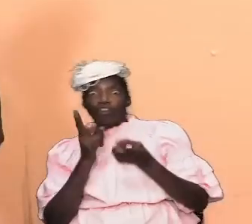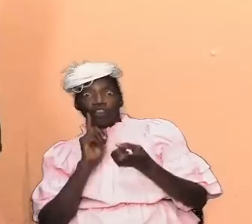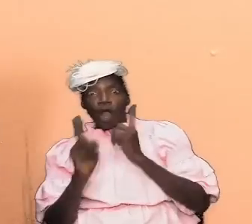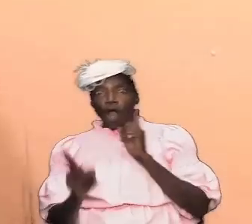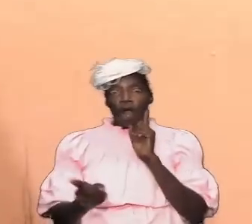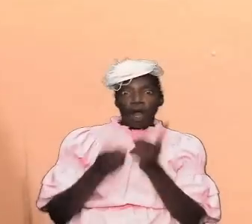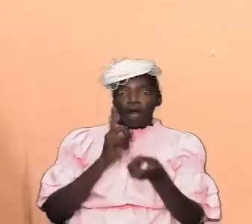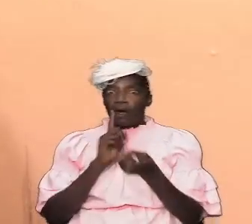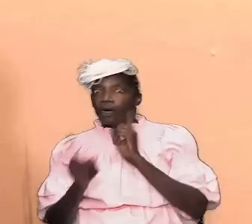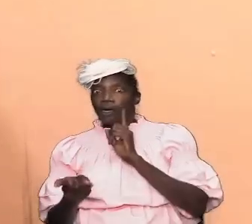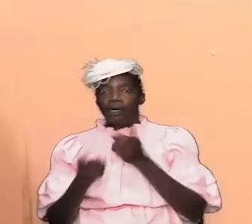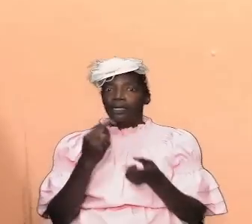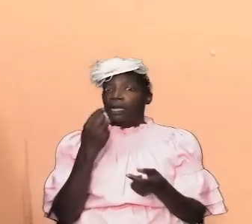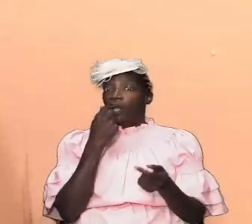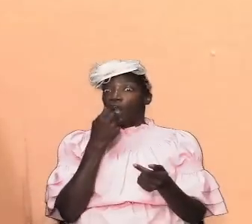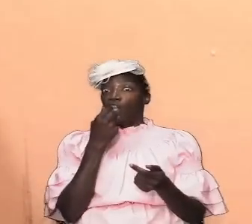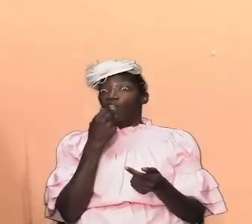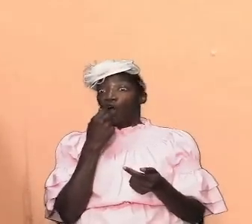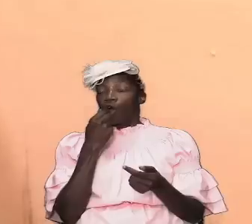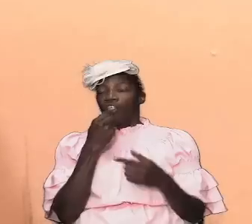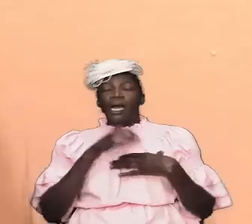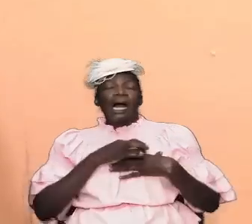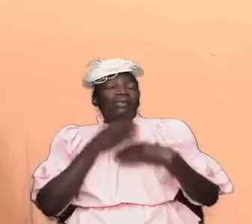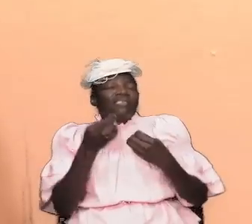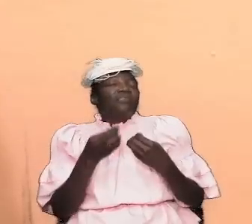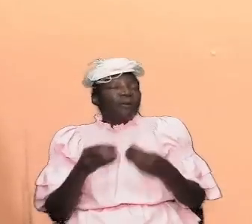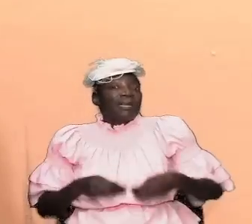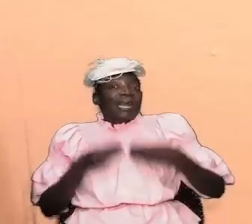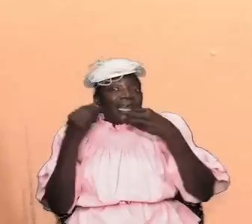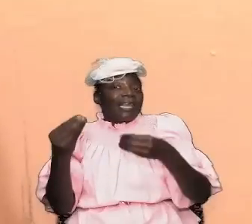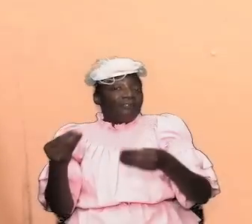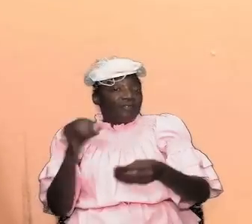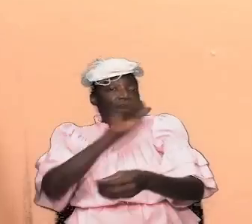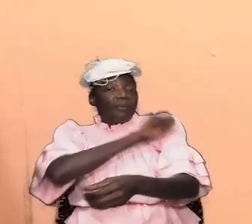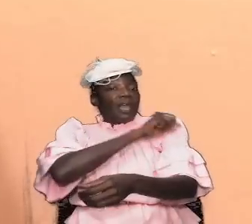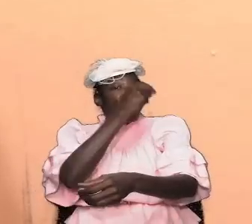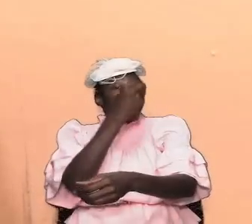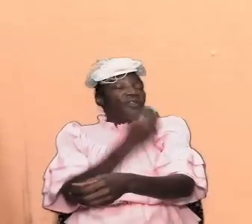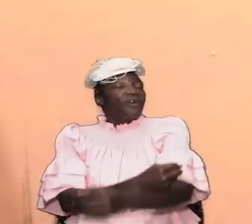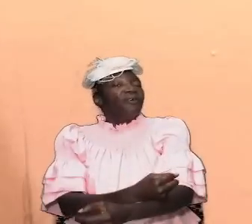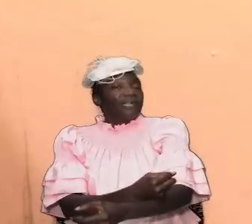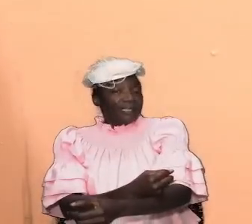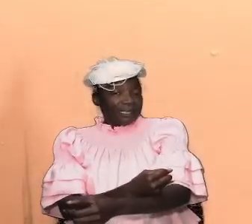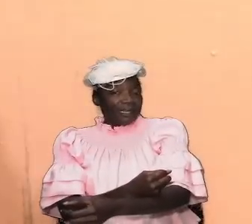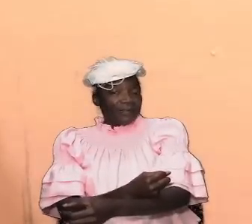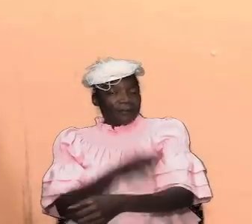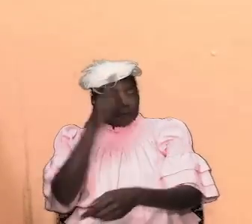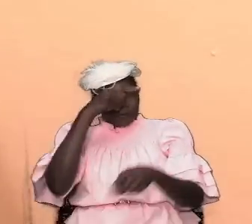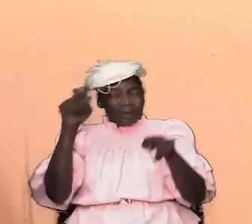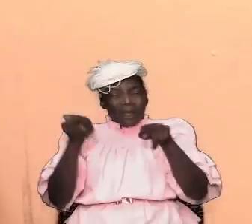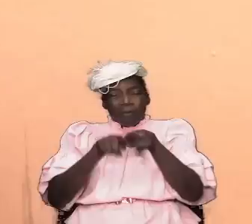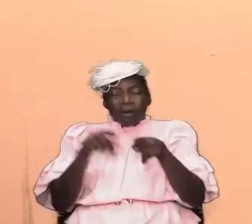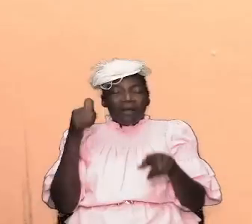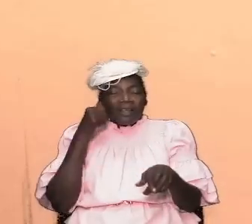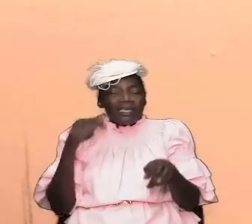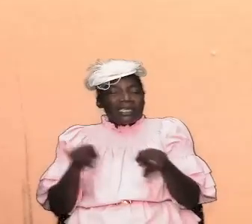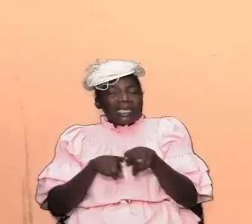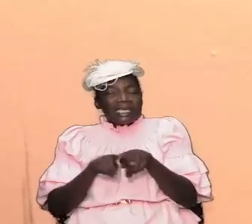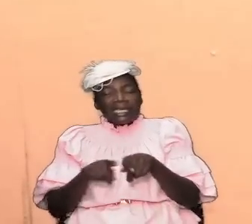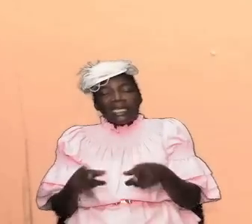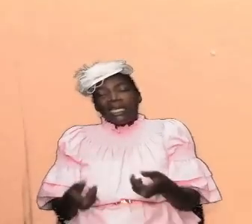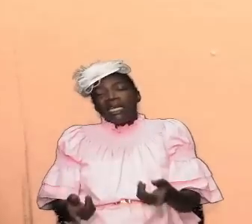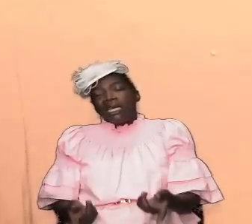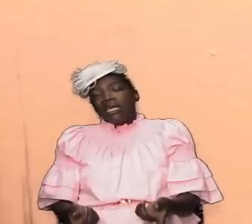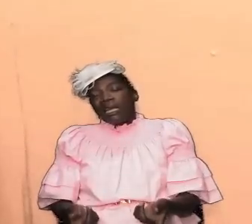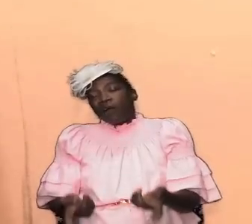other tongues as the spirit gave them utterance brothers and sisters from there they came and they went